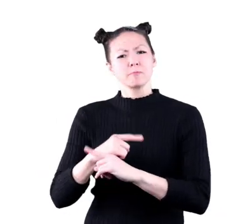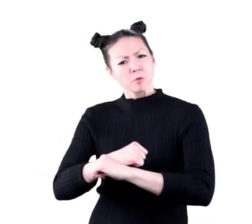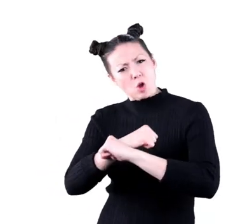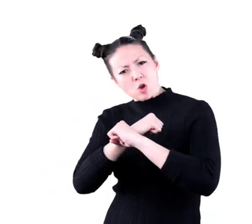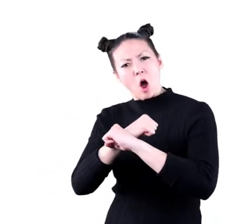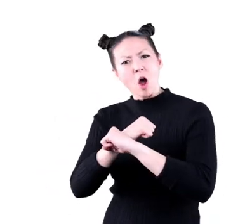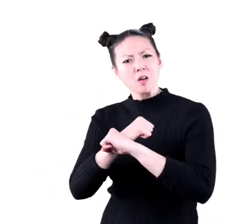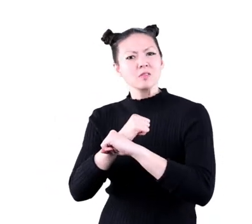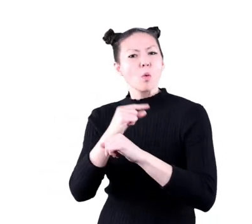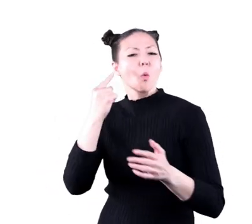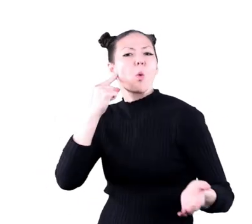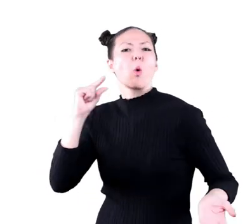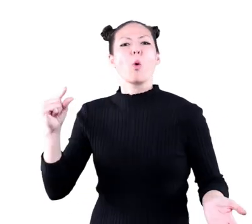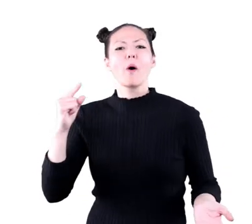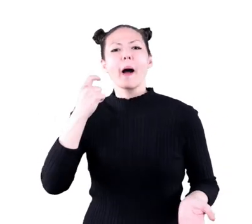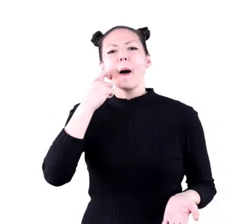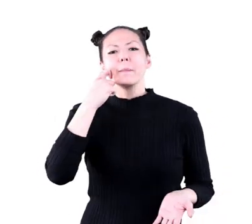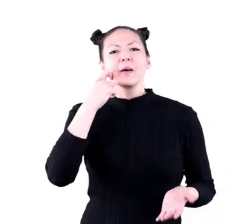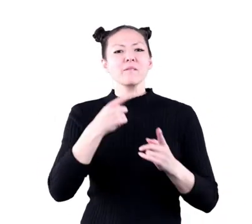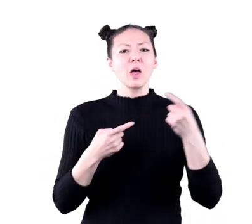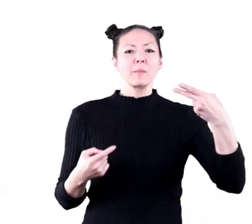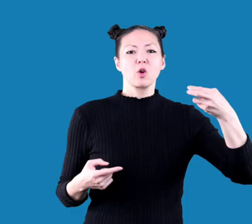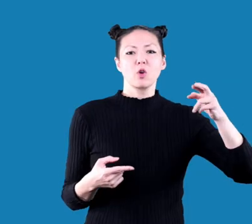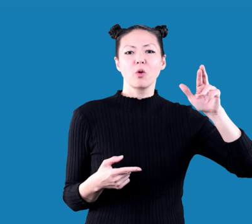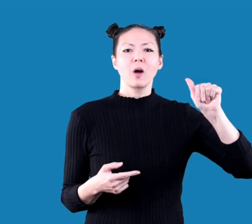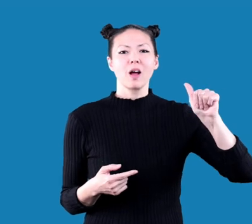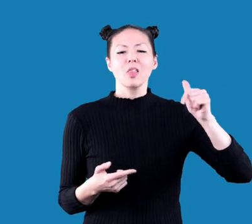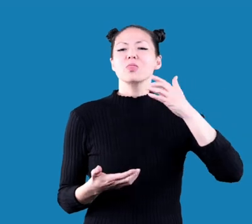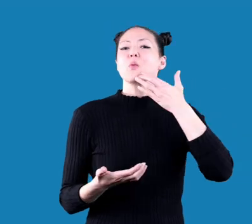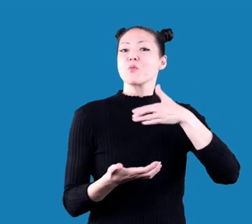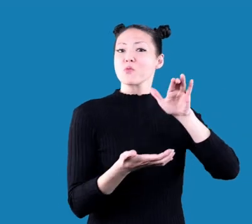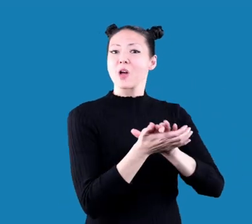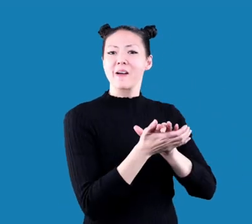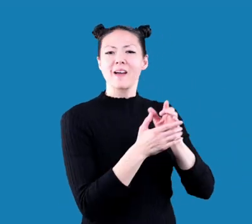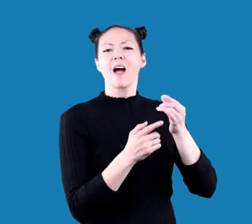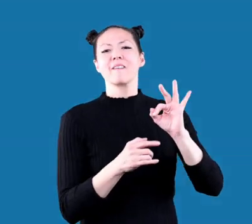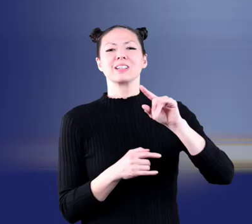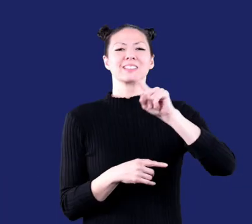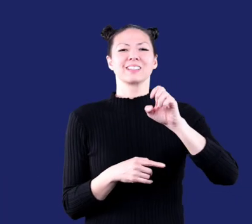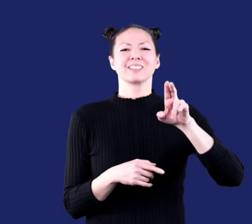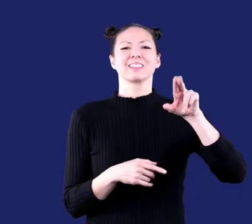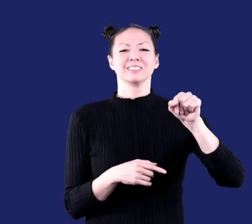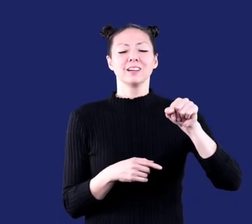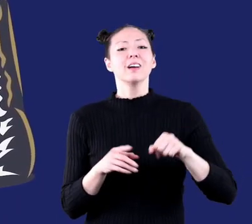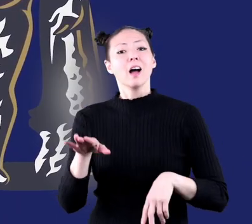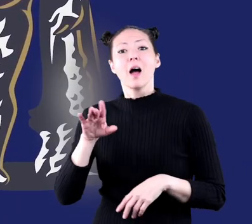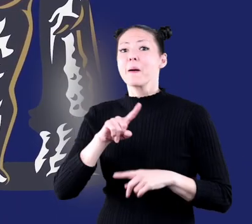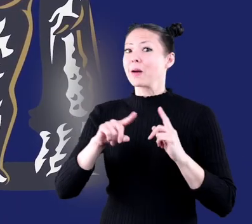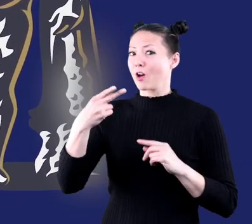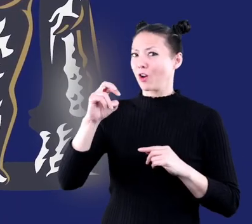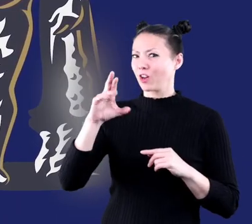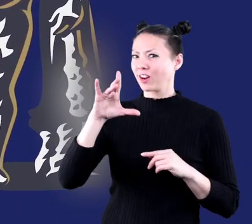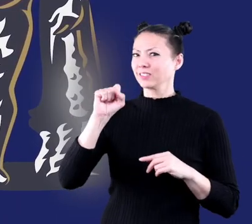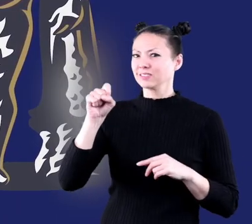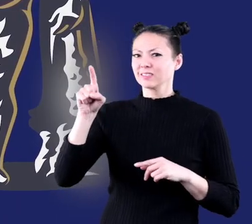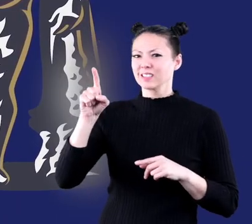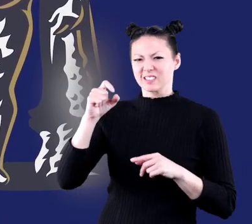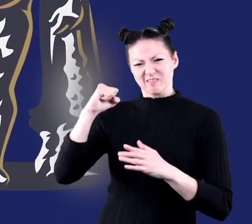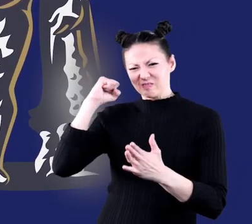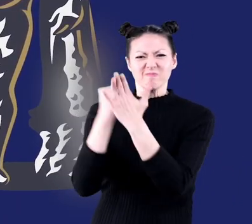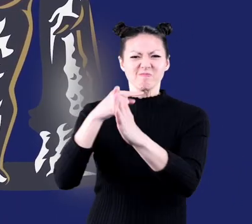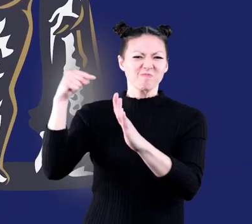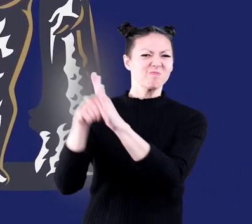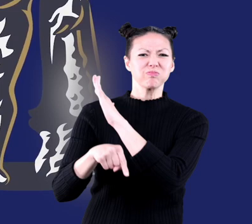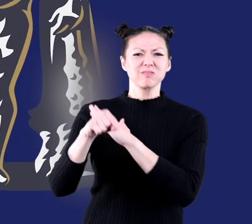guarding some golden apples for Hera, the wife of Zeus. But Hercules slayed Draco